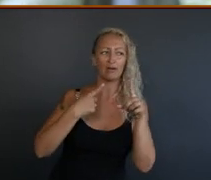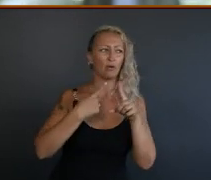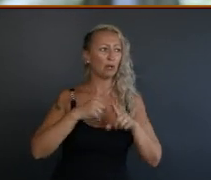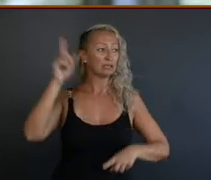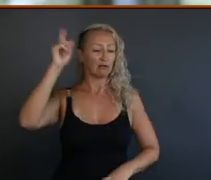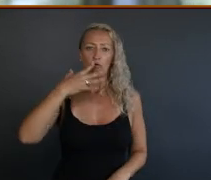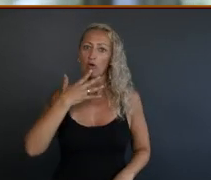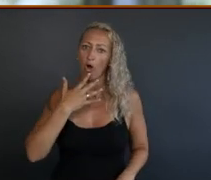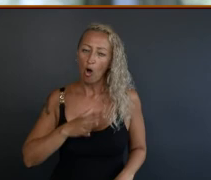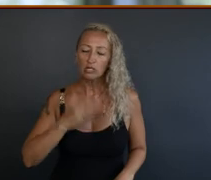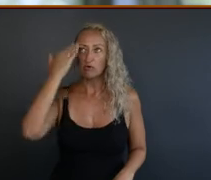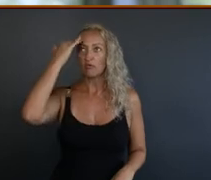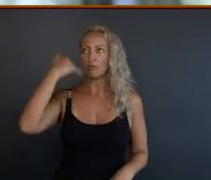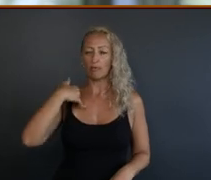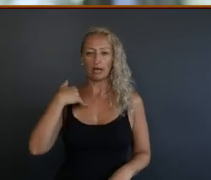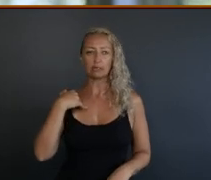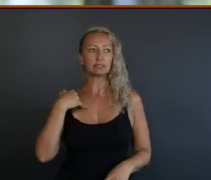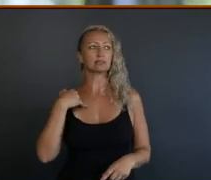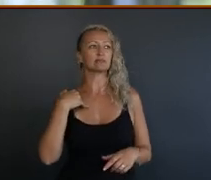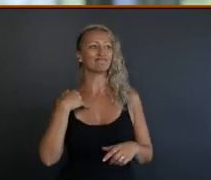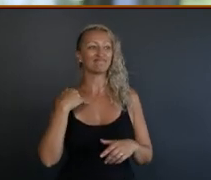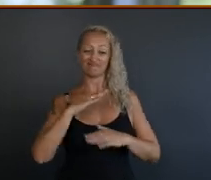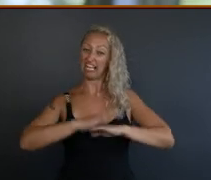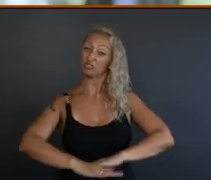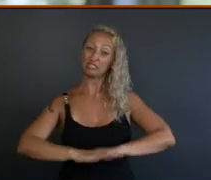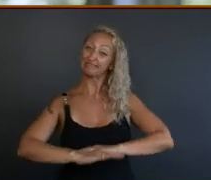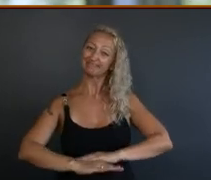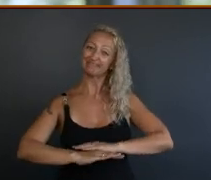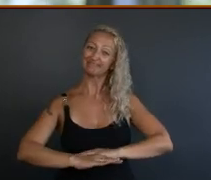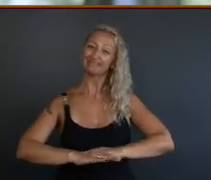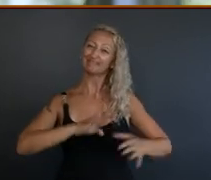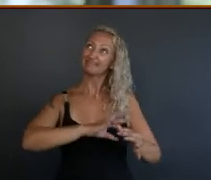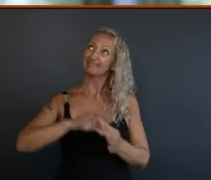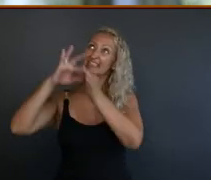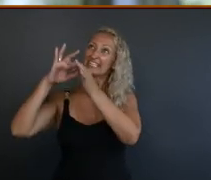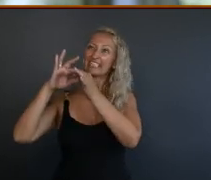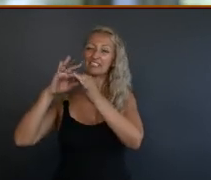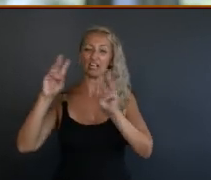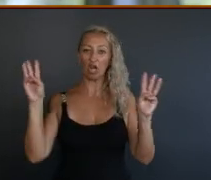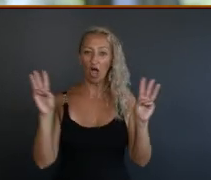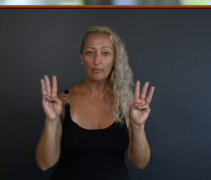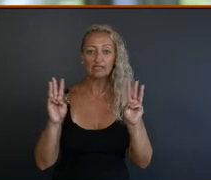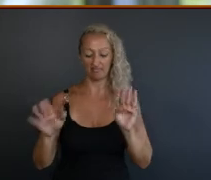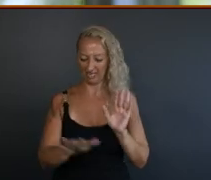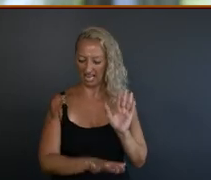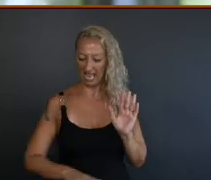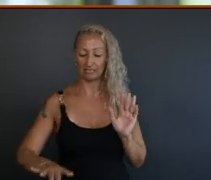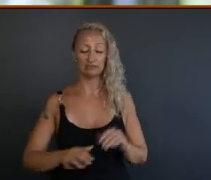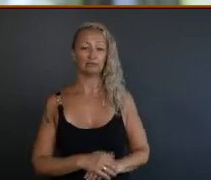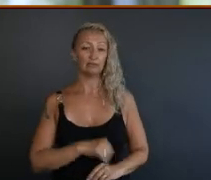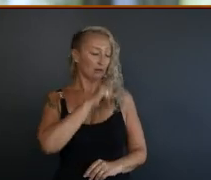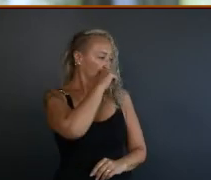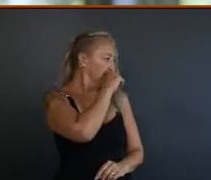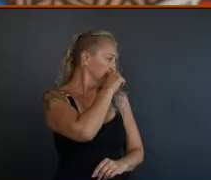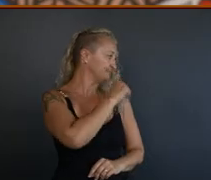and how we're reminded constantly of country in that way. Yeah. The climate change has really changed